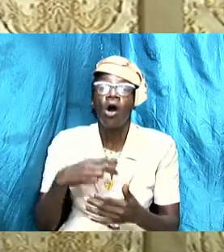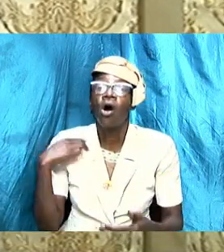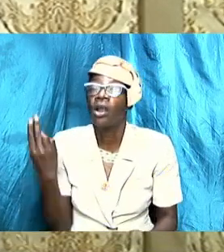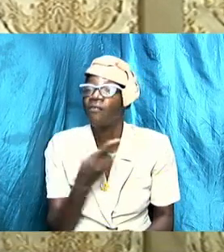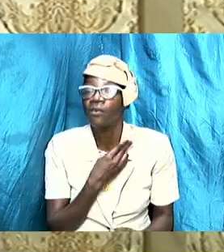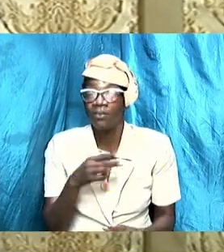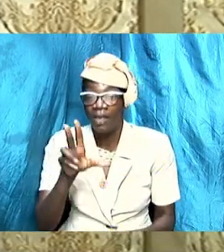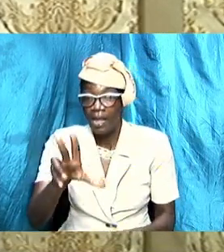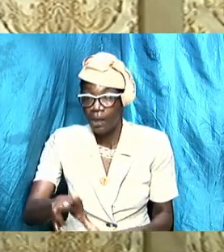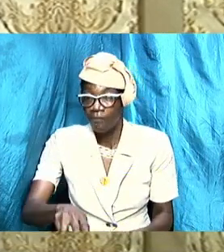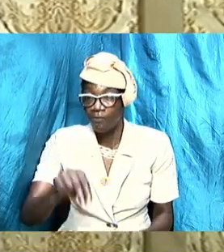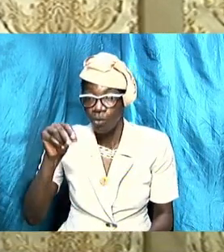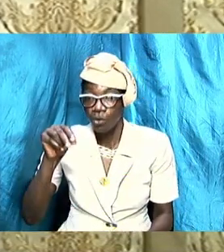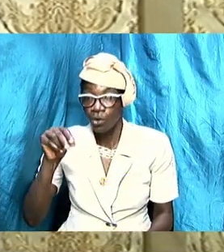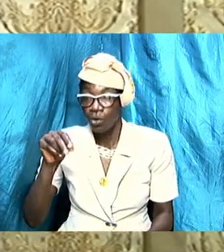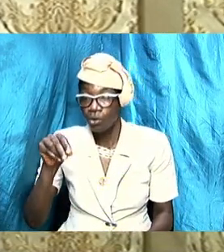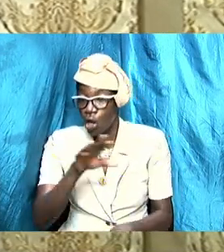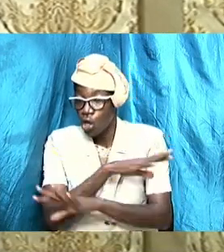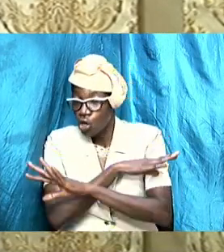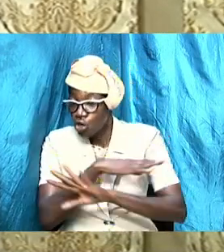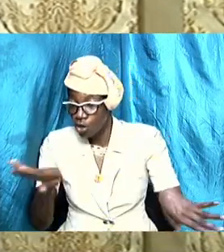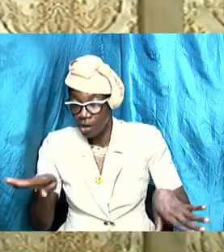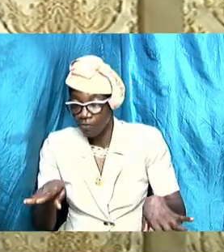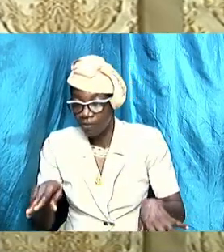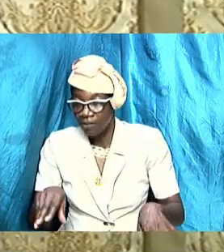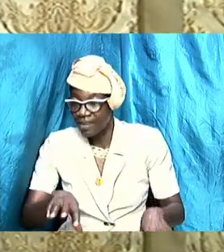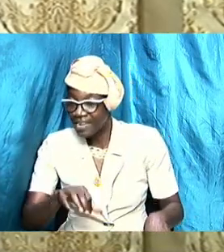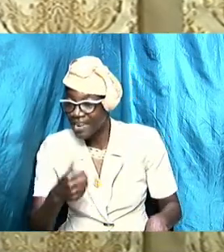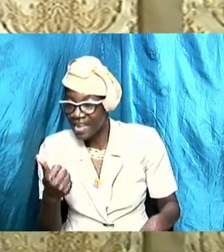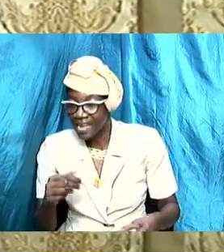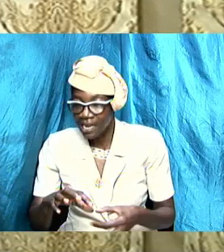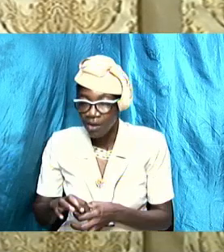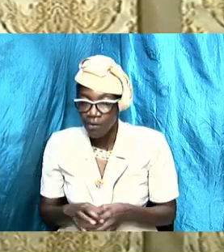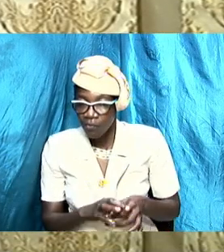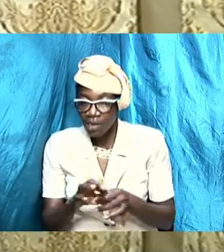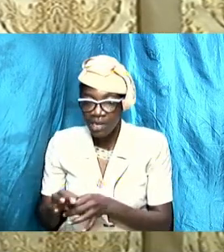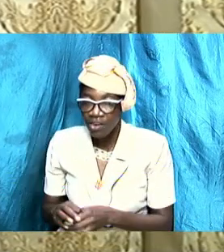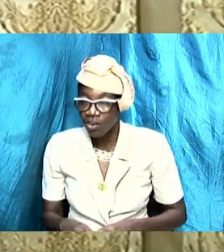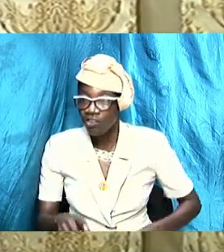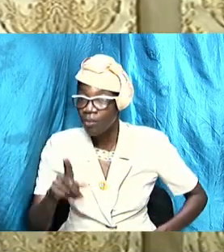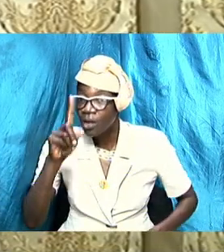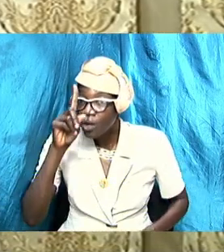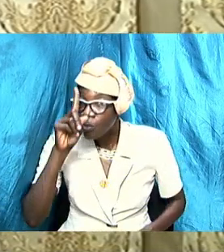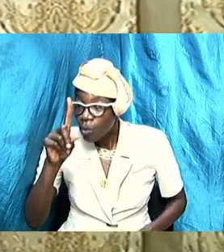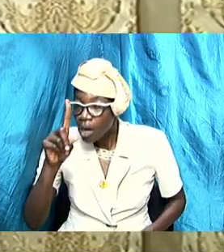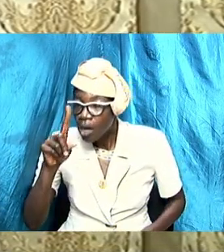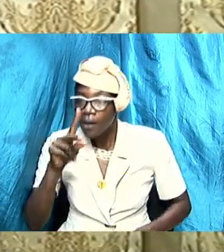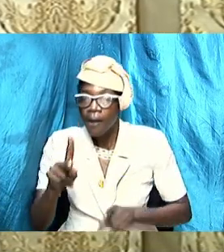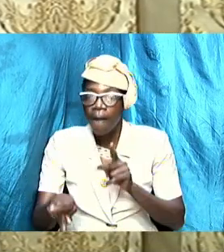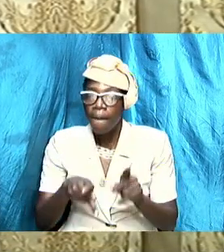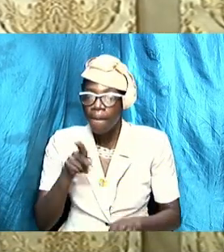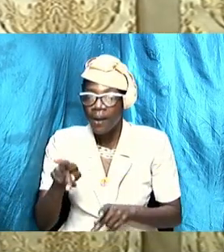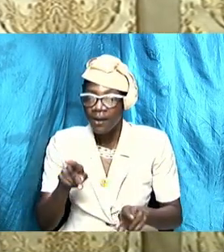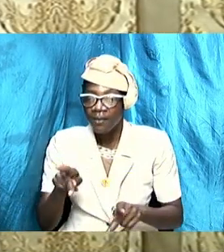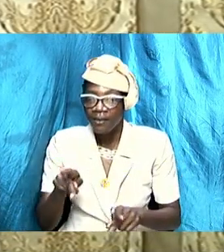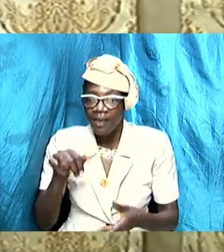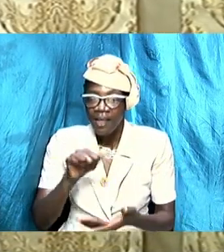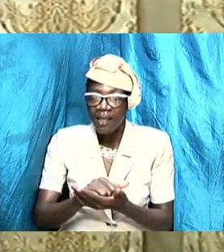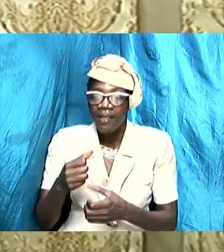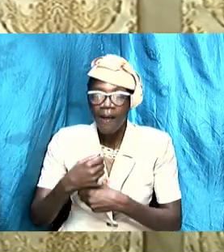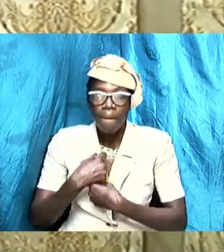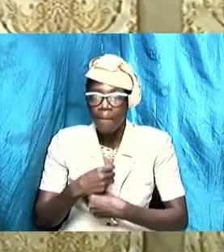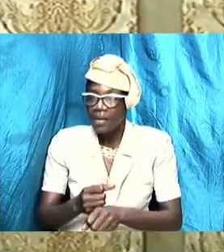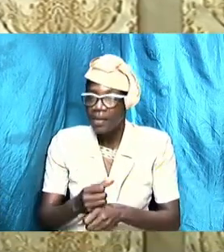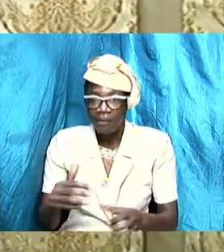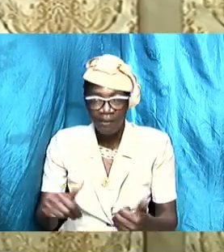any relationship that I have found it is never ever one party that cause instability